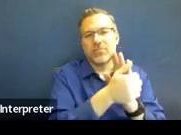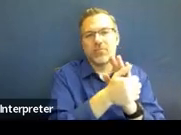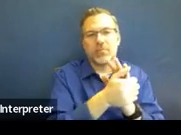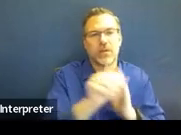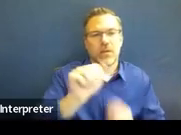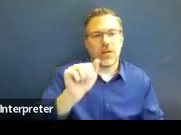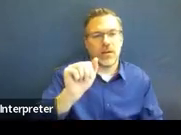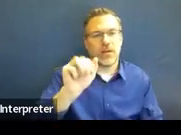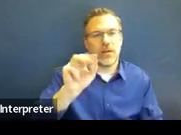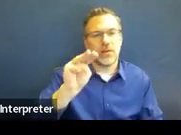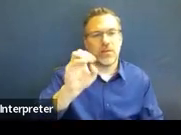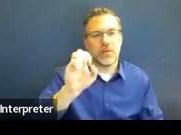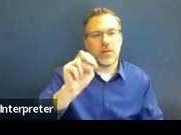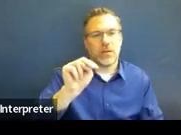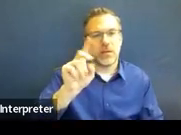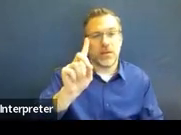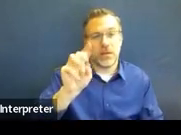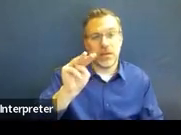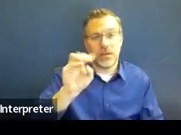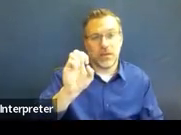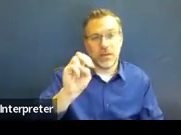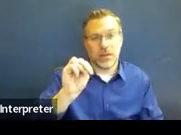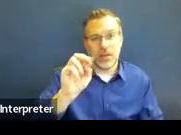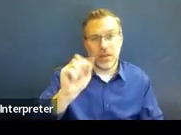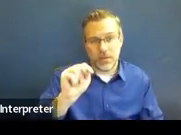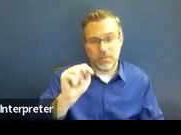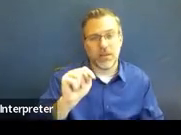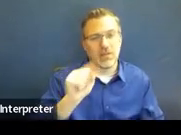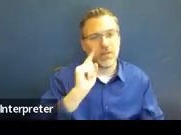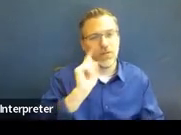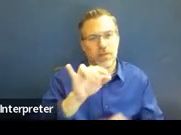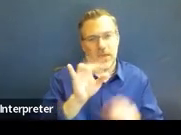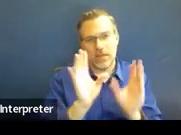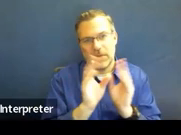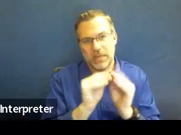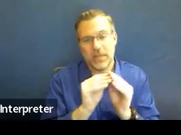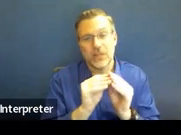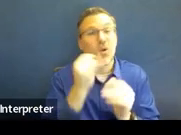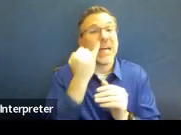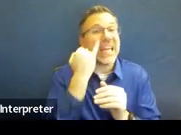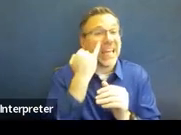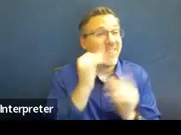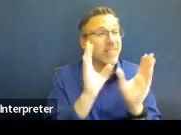new written notice if you were to call them and have a conversation after the meeting.